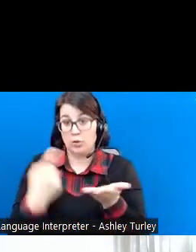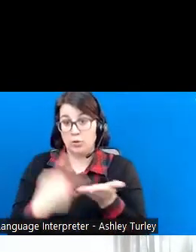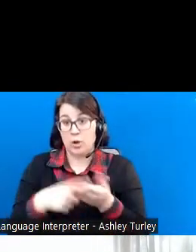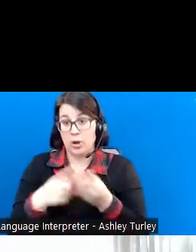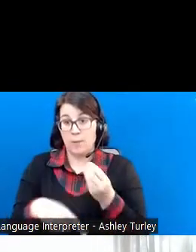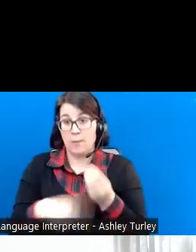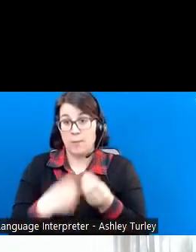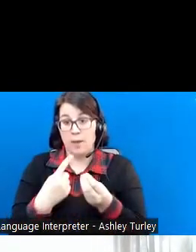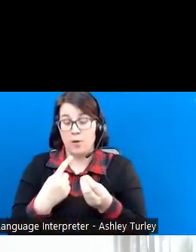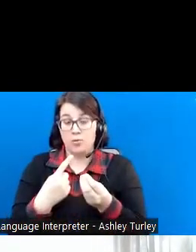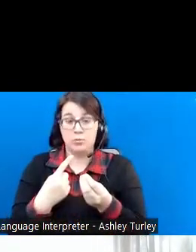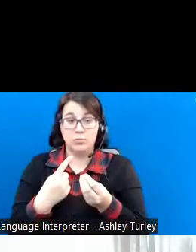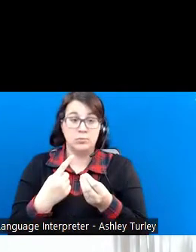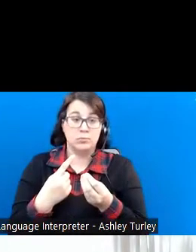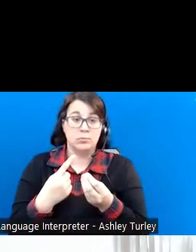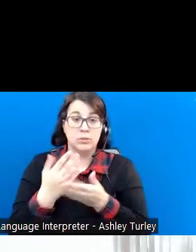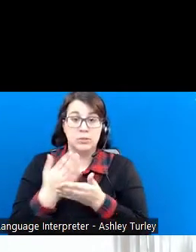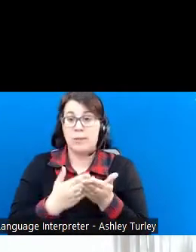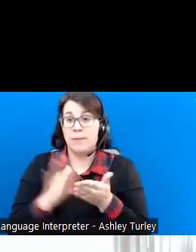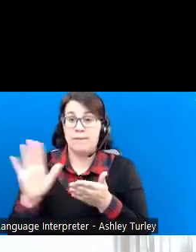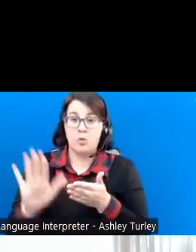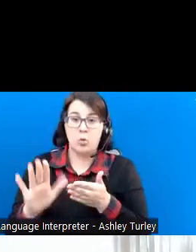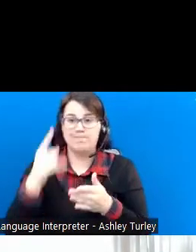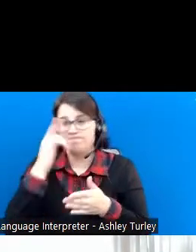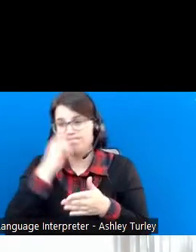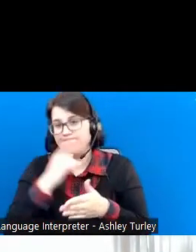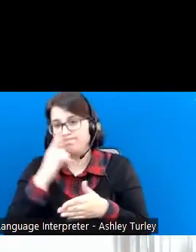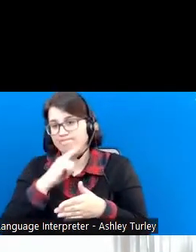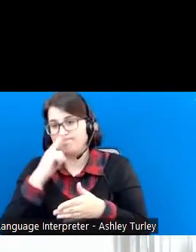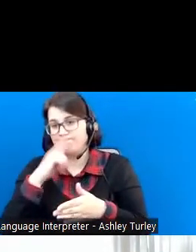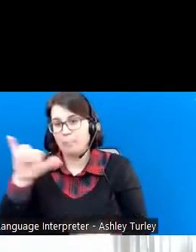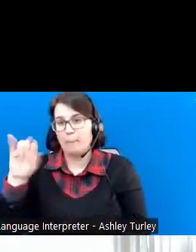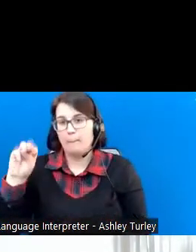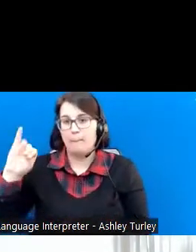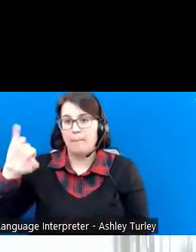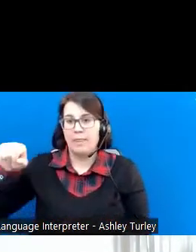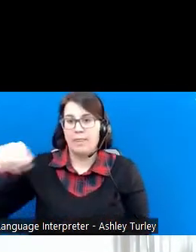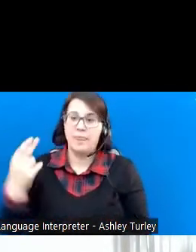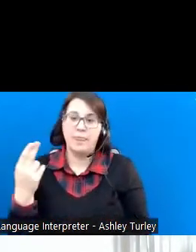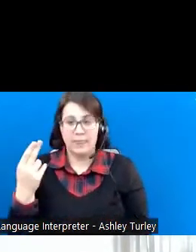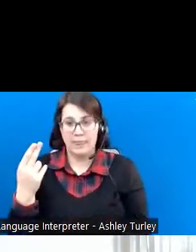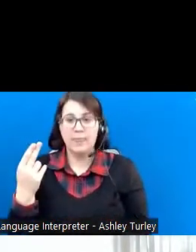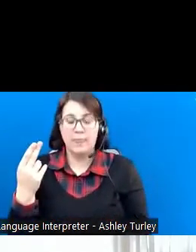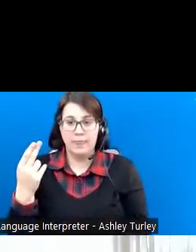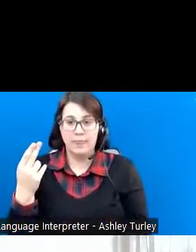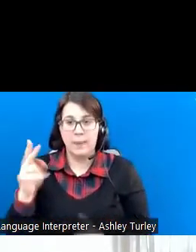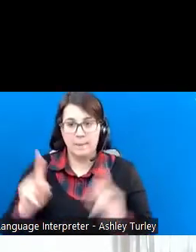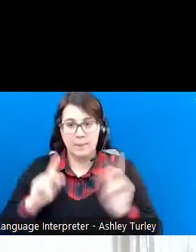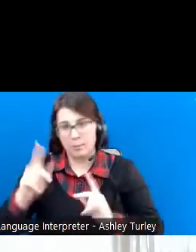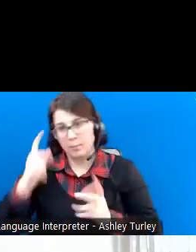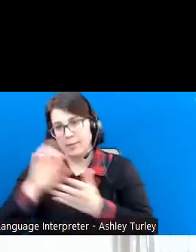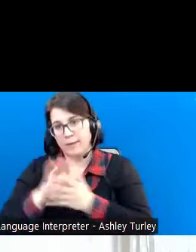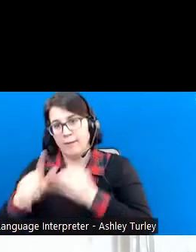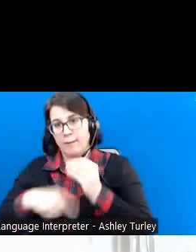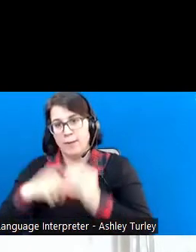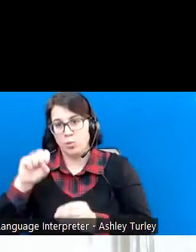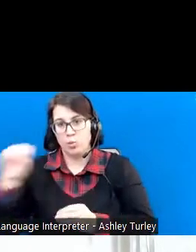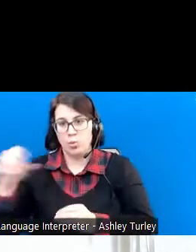about some of the myths that people believe about Social Security and working.